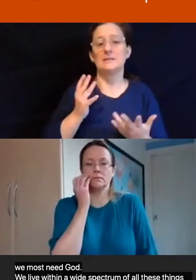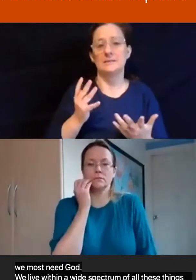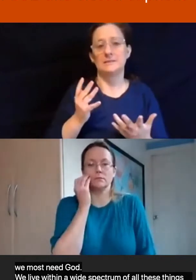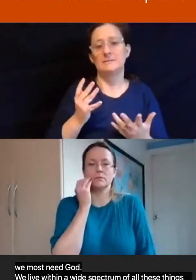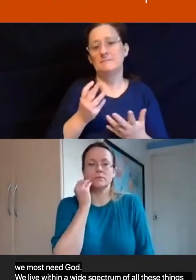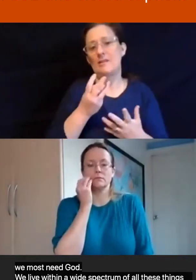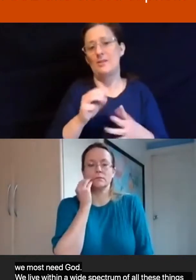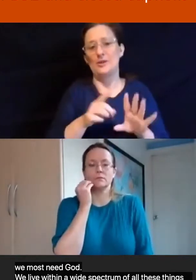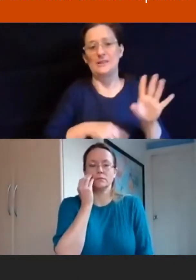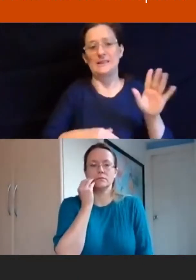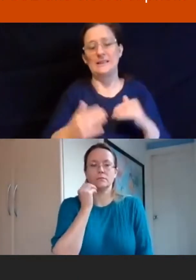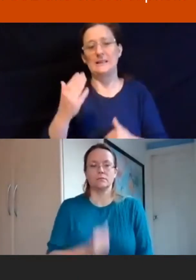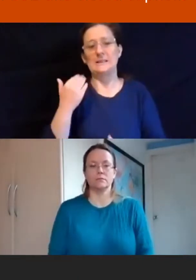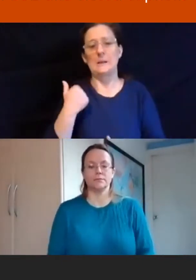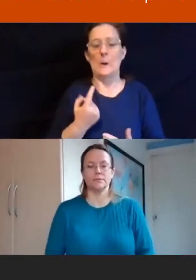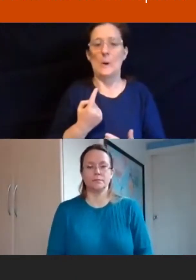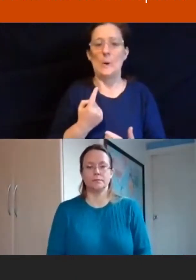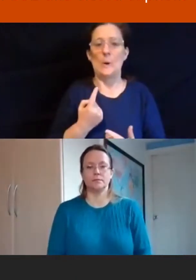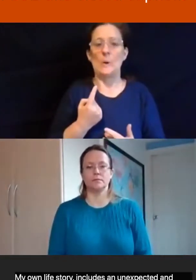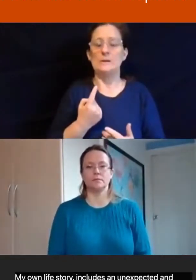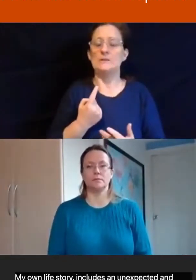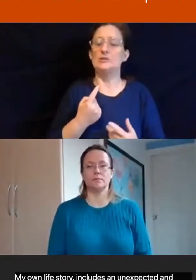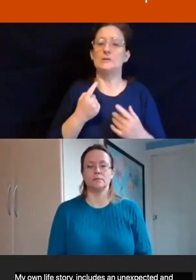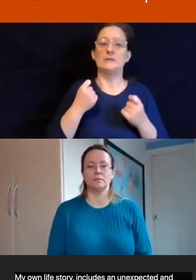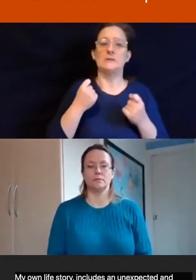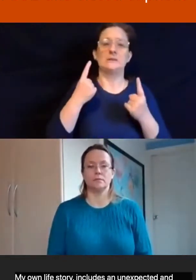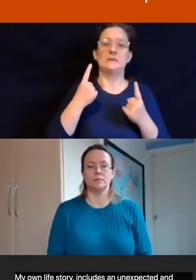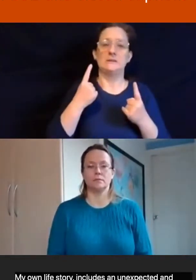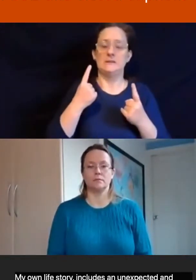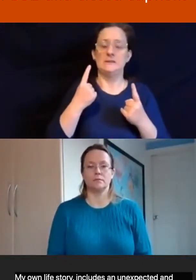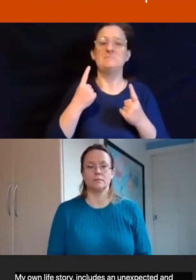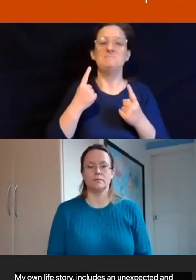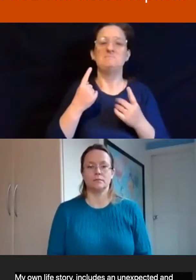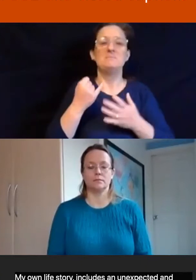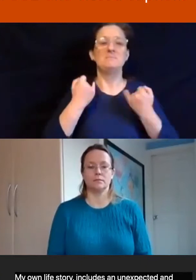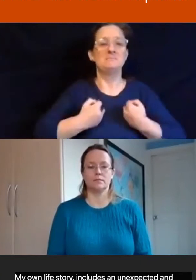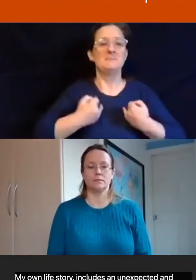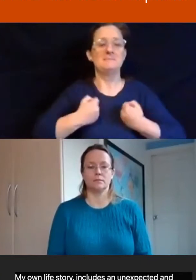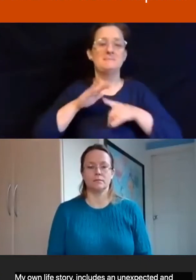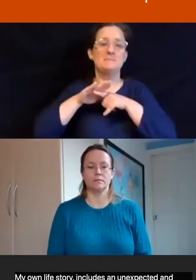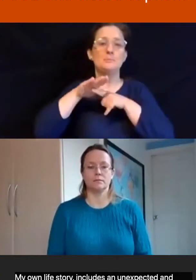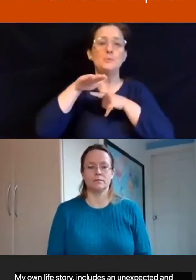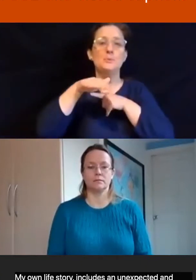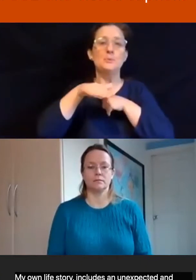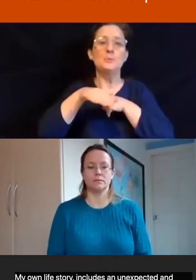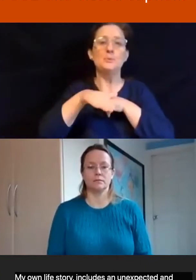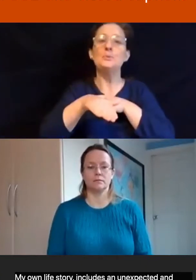years ago, caused by the discovery of a developing degenerative disc disease in my spine,